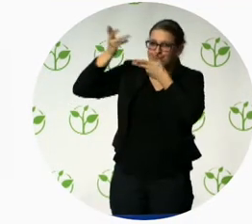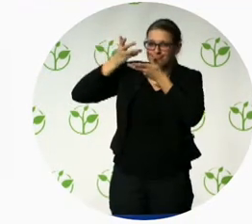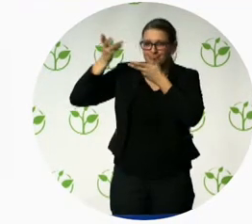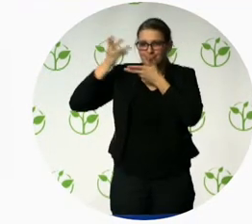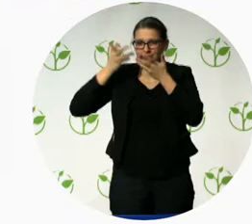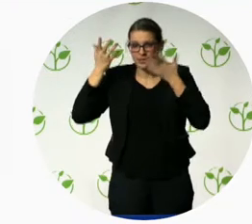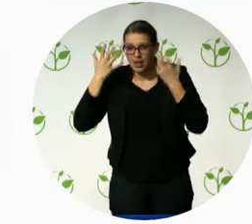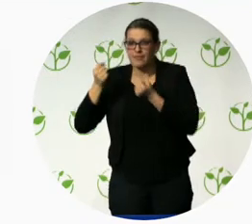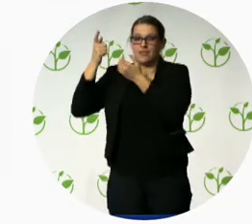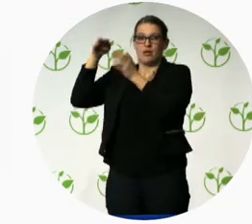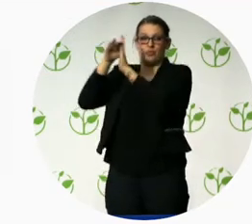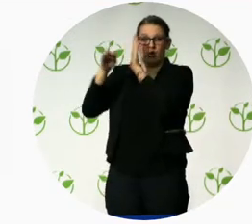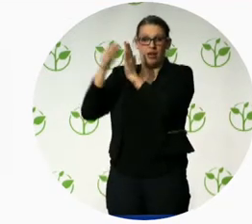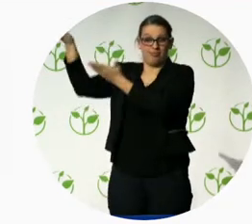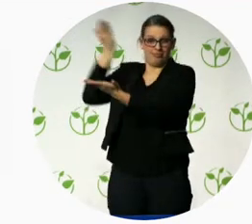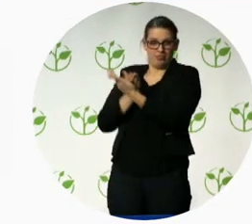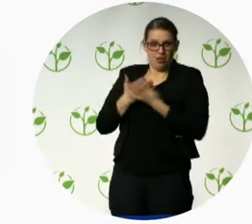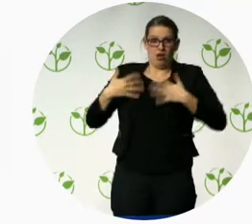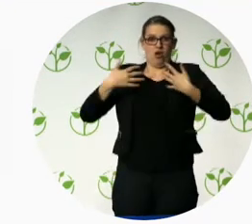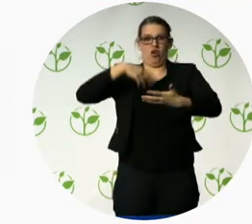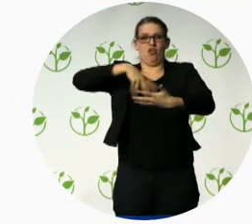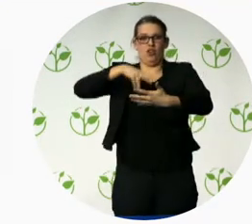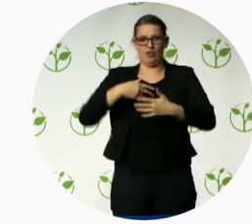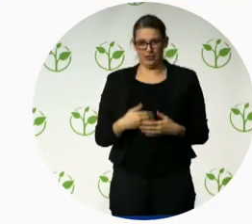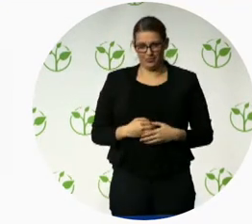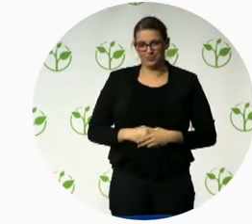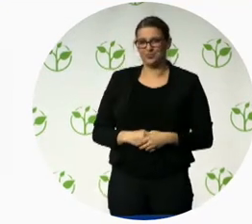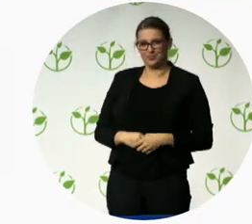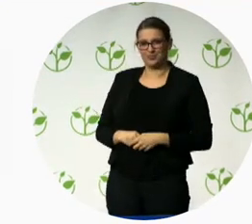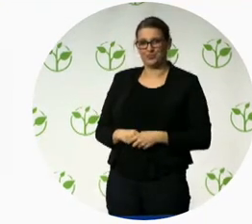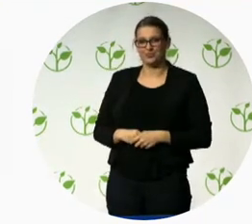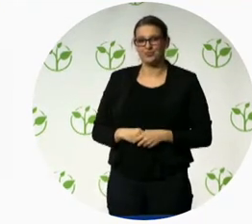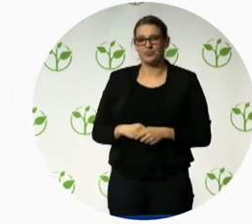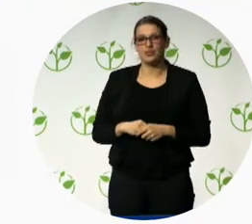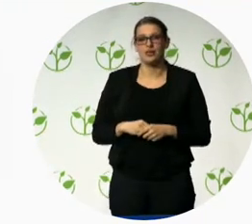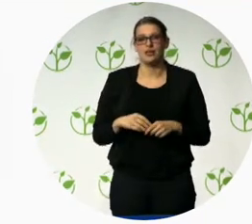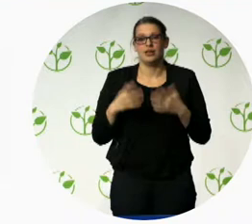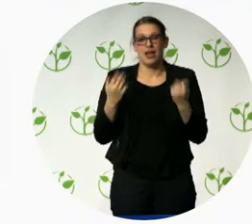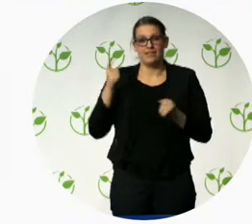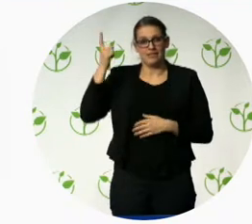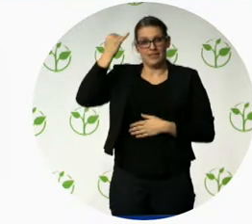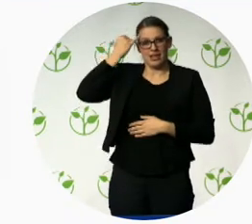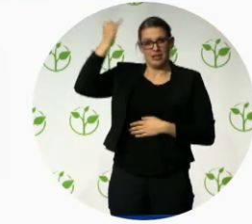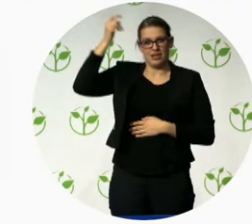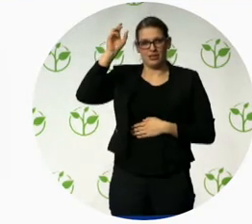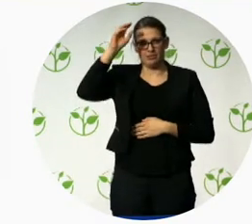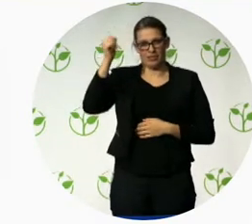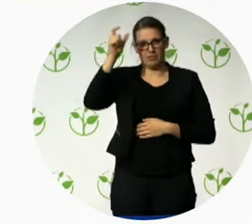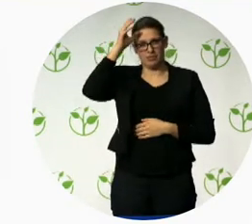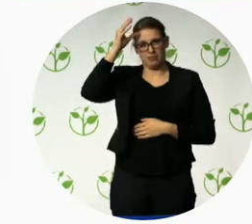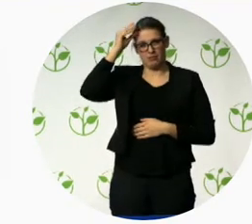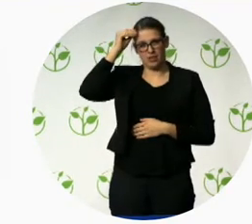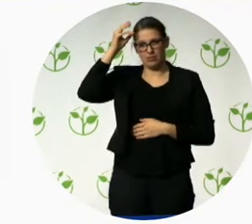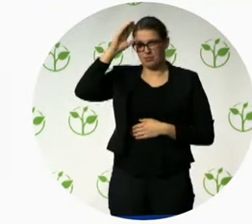AI. Let's look at the future opportunities. If I was to think of any single audience who will benefit most from artificial